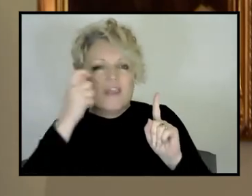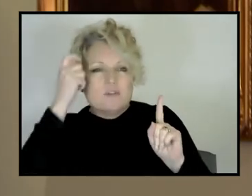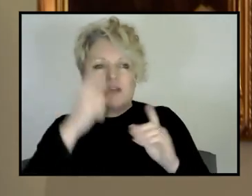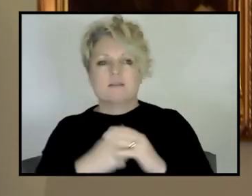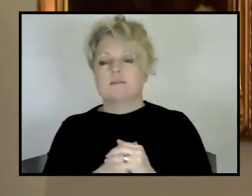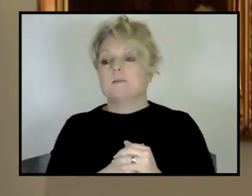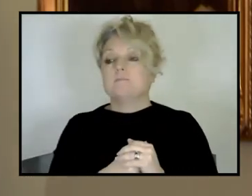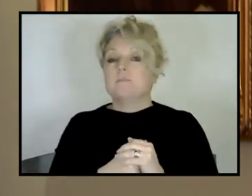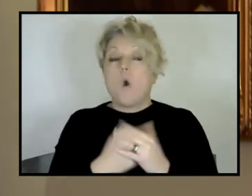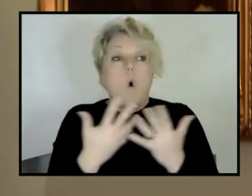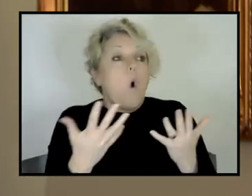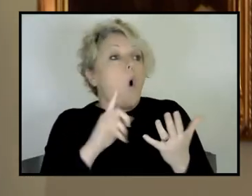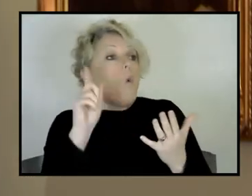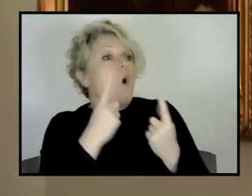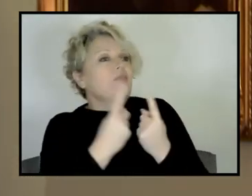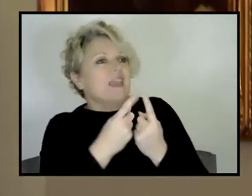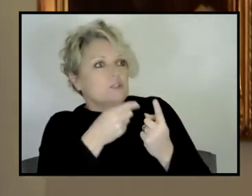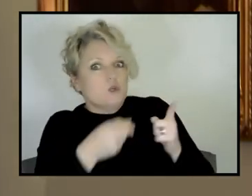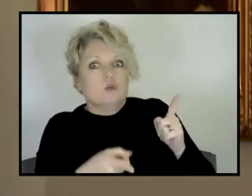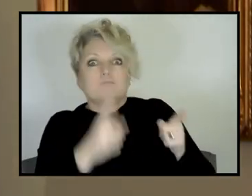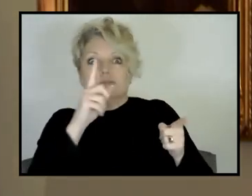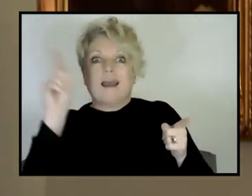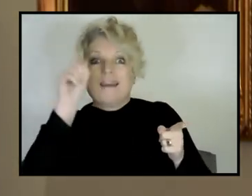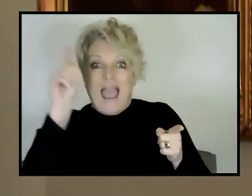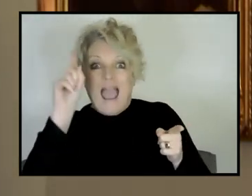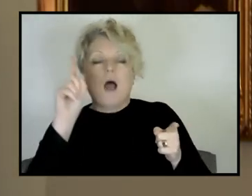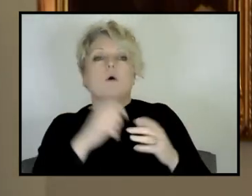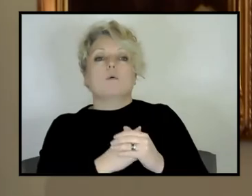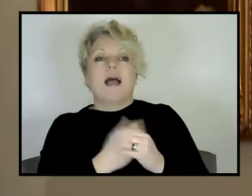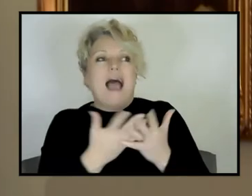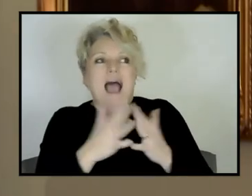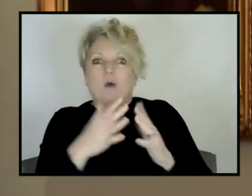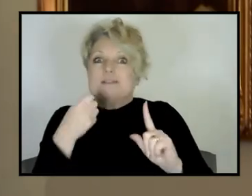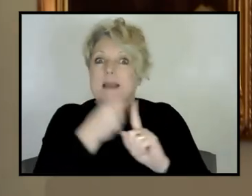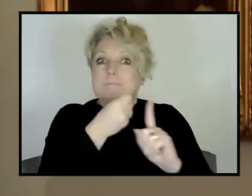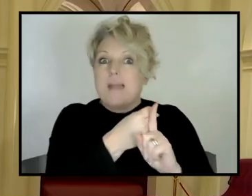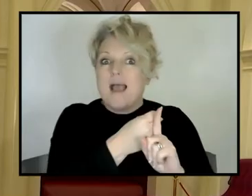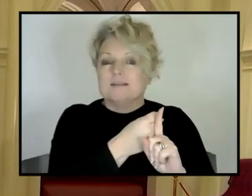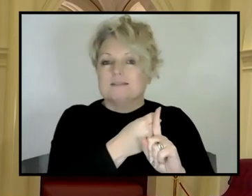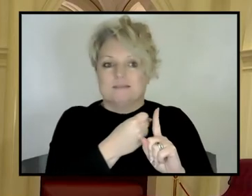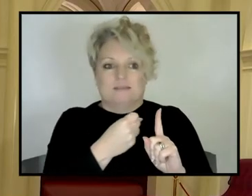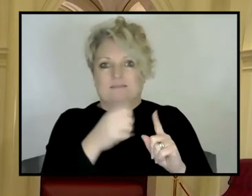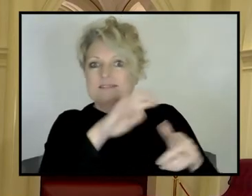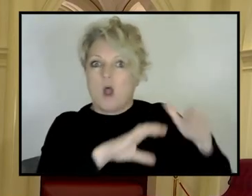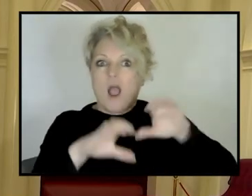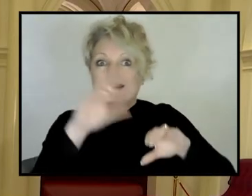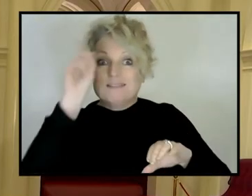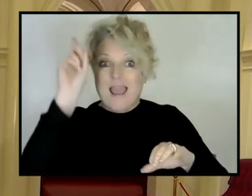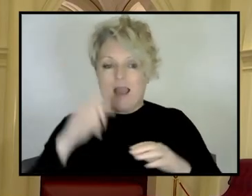understanding plate tectonics? How does it, how does it impact the, our understanding of the world? Uh,